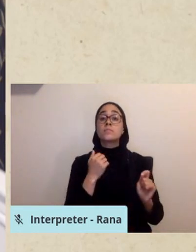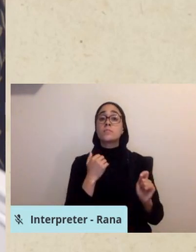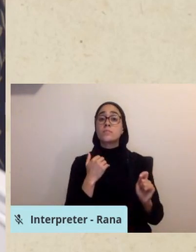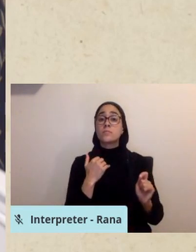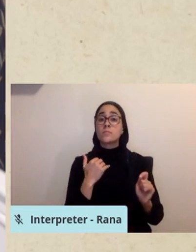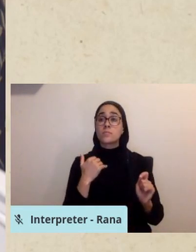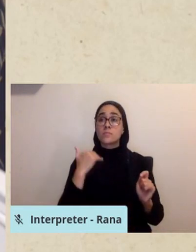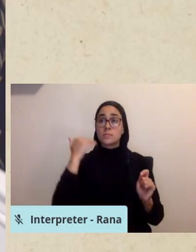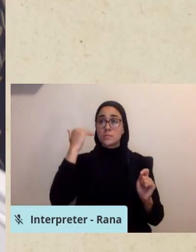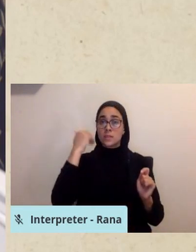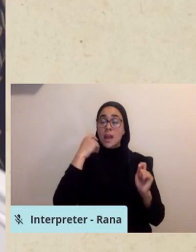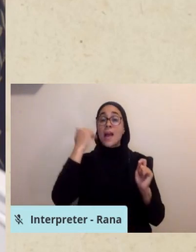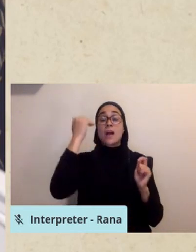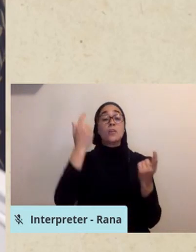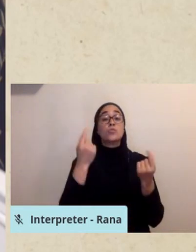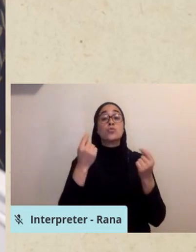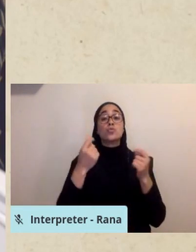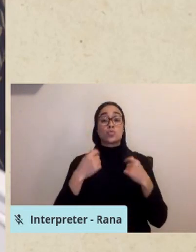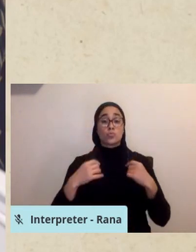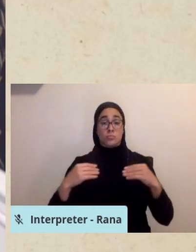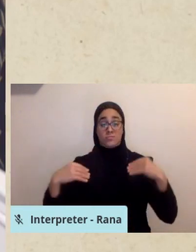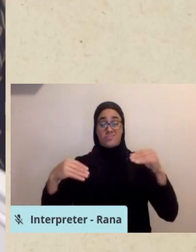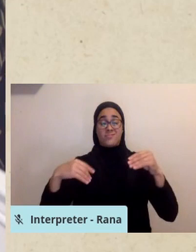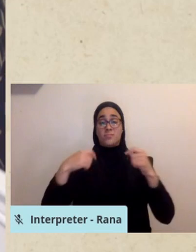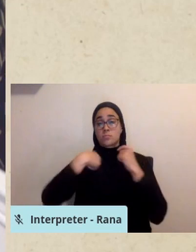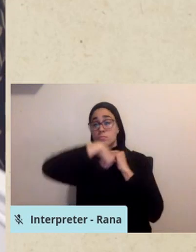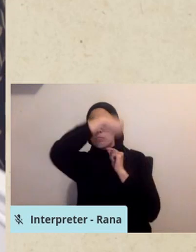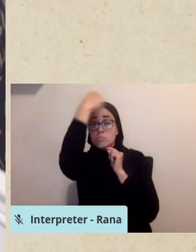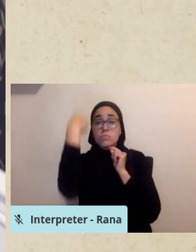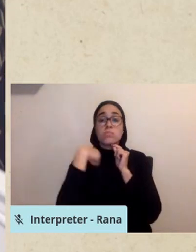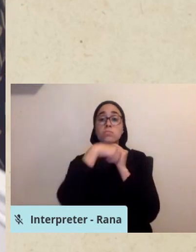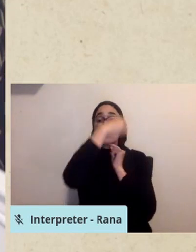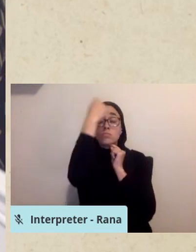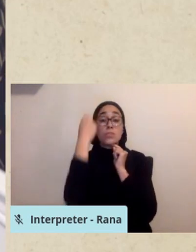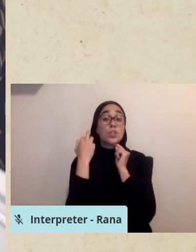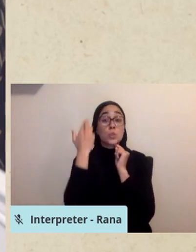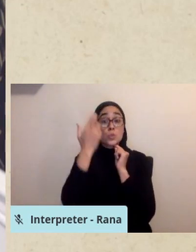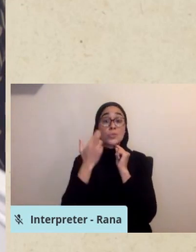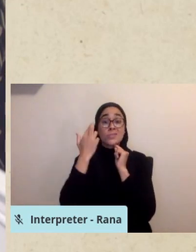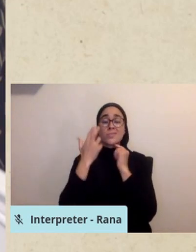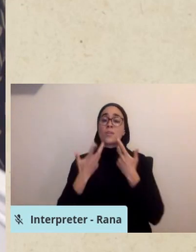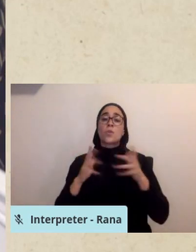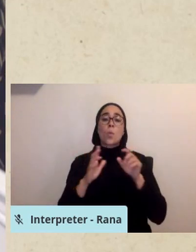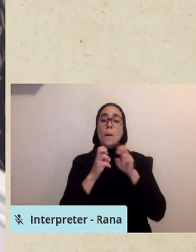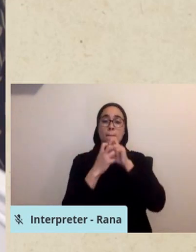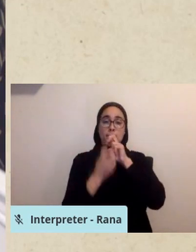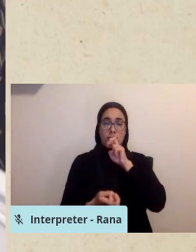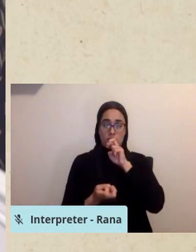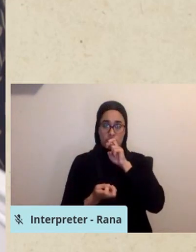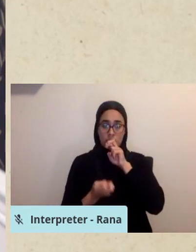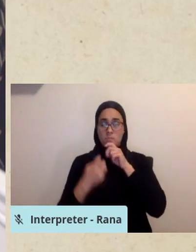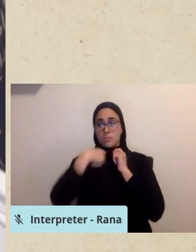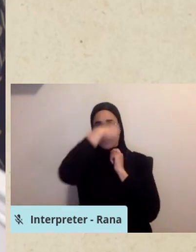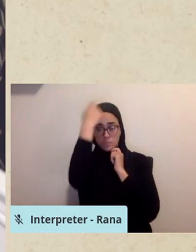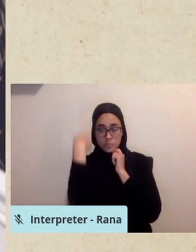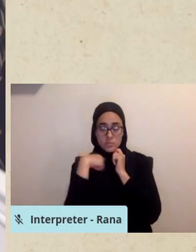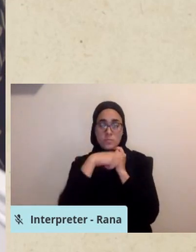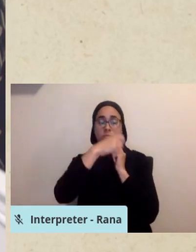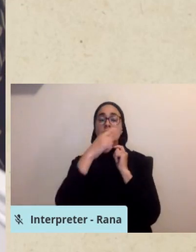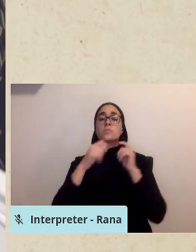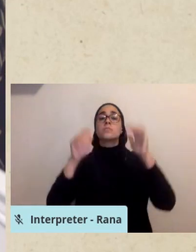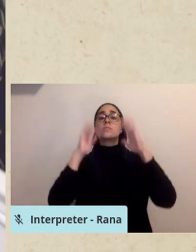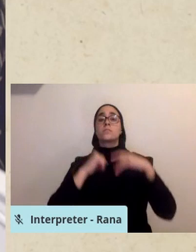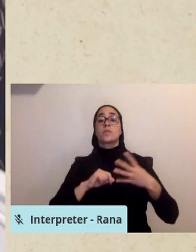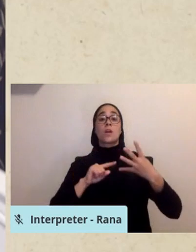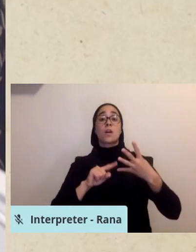to keep the mouth shut, using available means, like a bandage wrap or a strip of gauze. And four, the